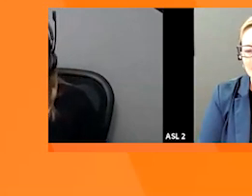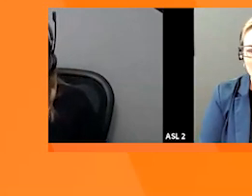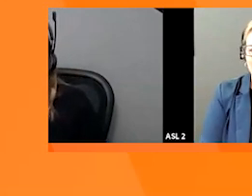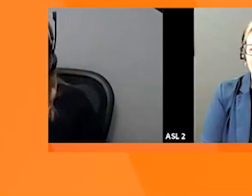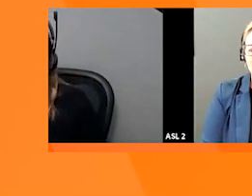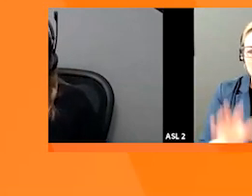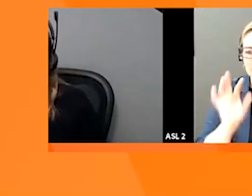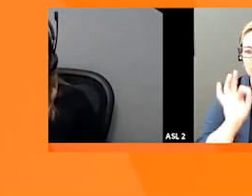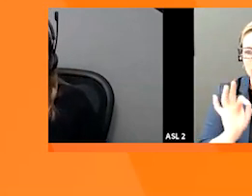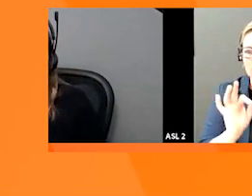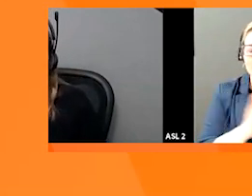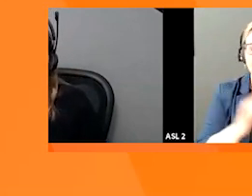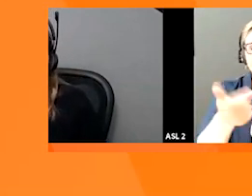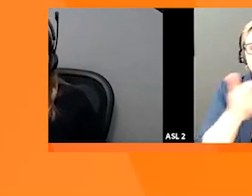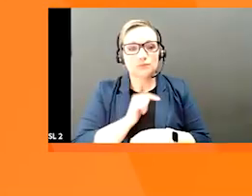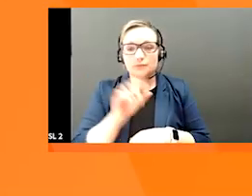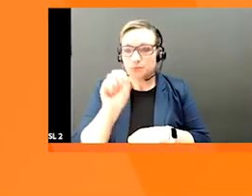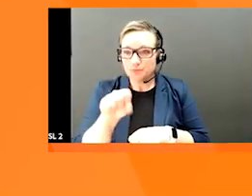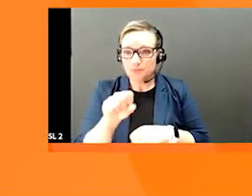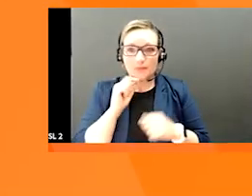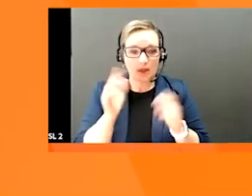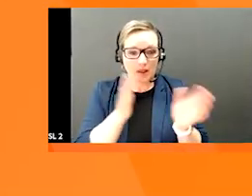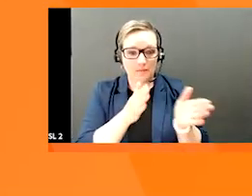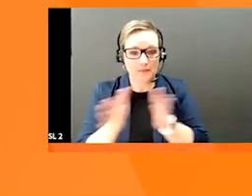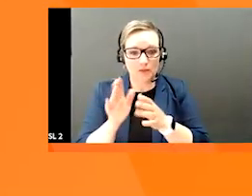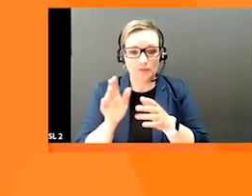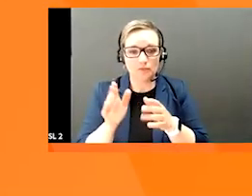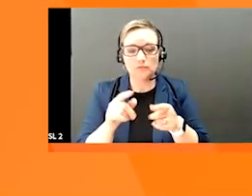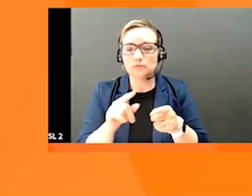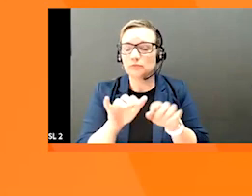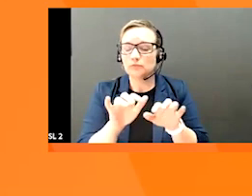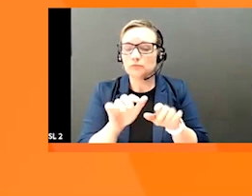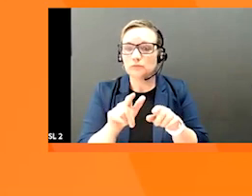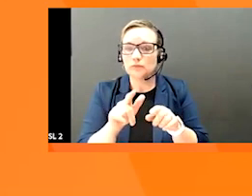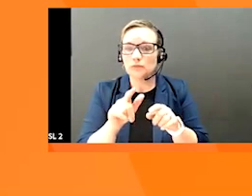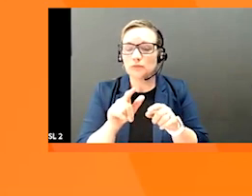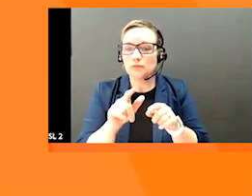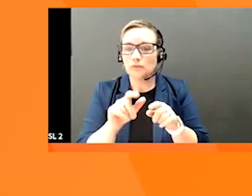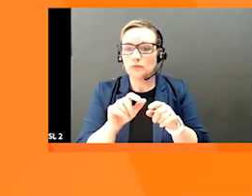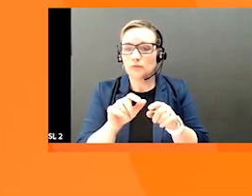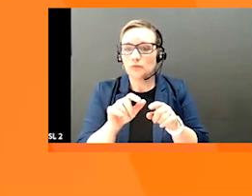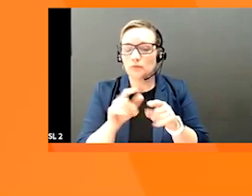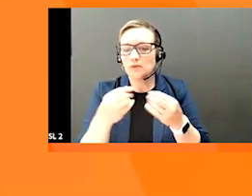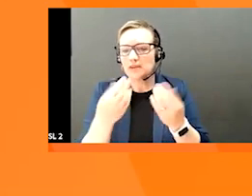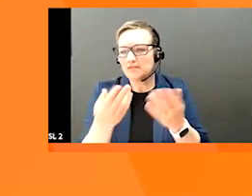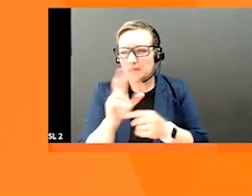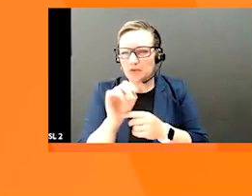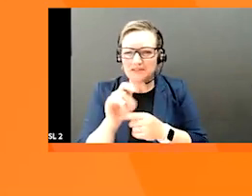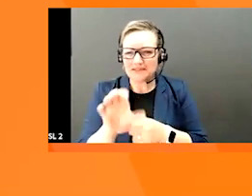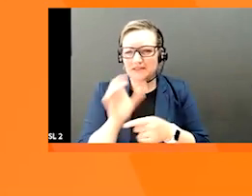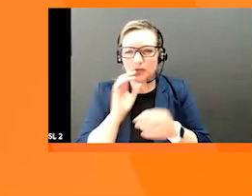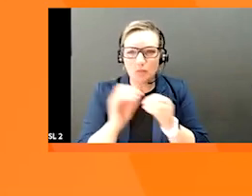in case anyone else is typing a question. And I think I just wanted to add in,